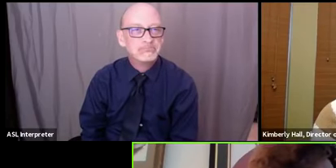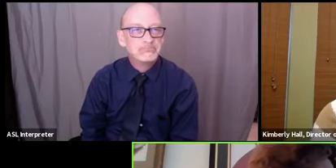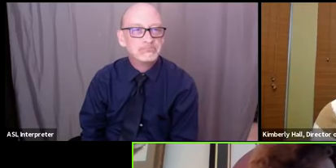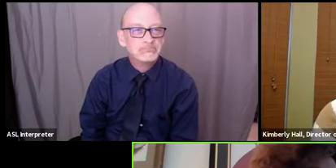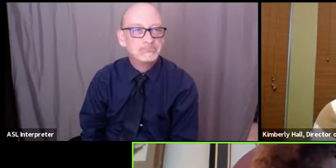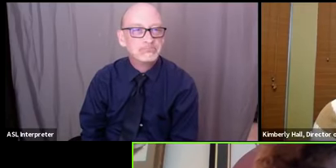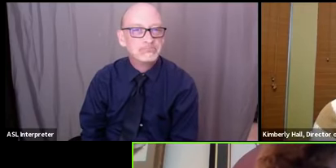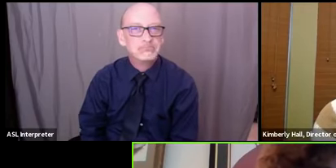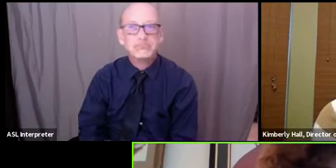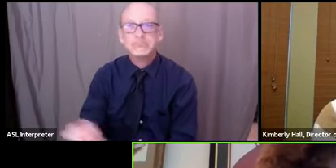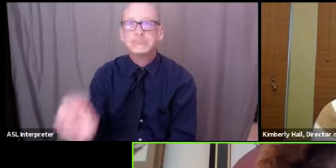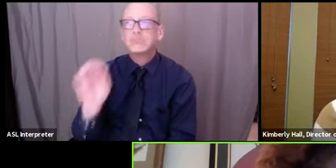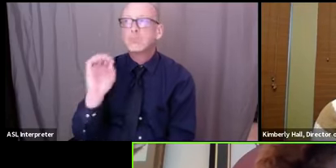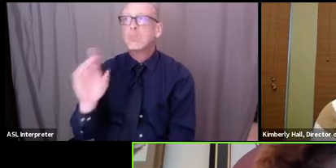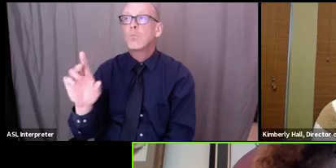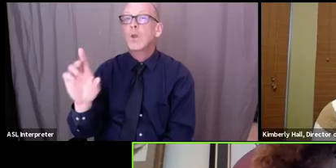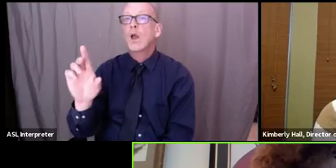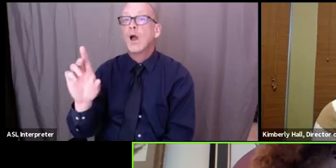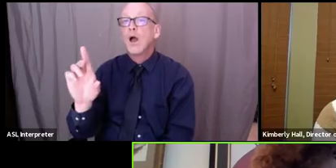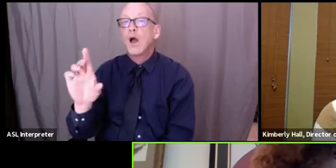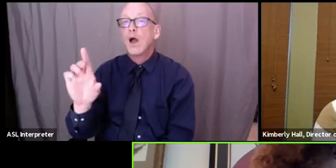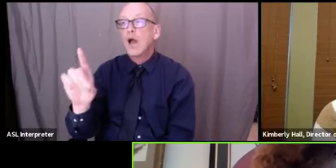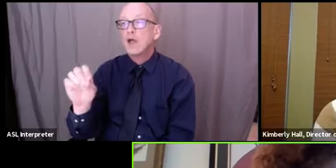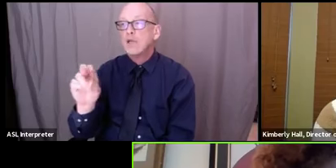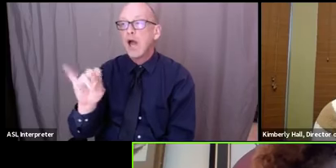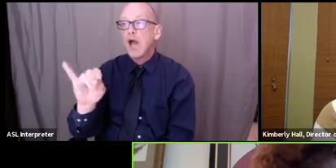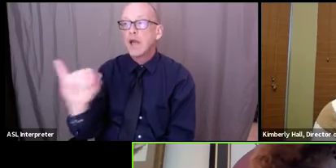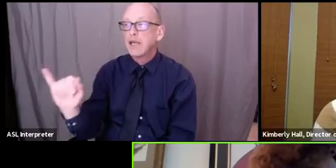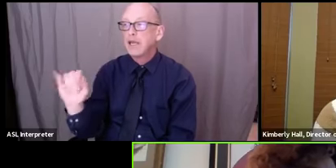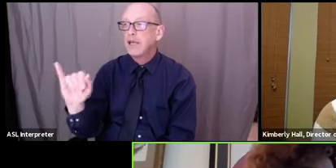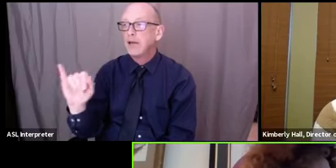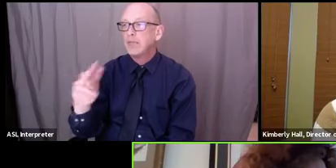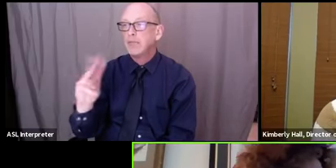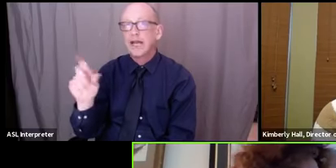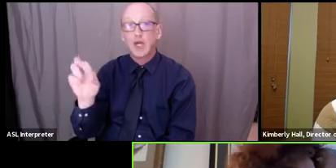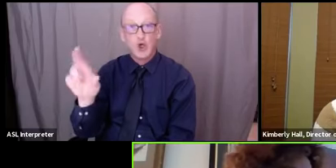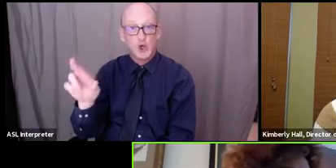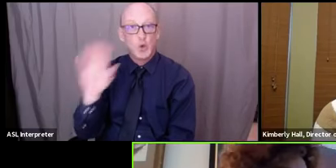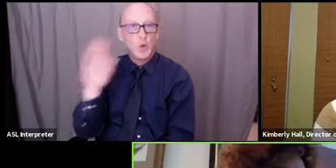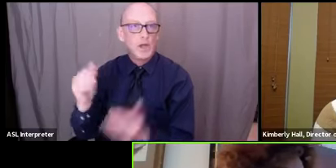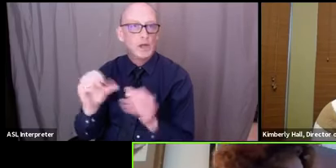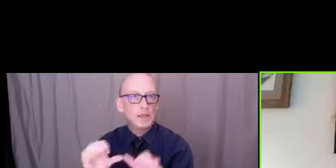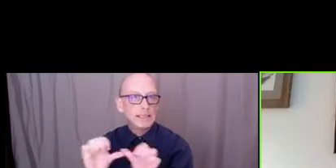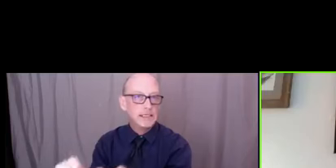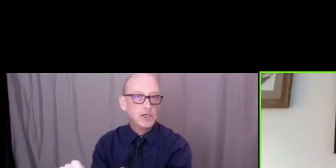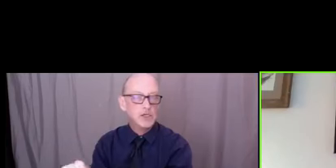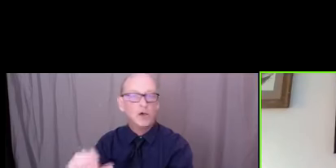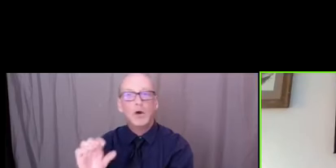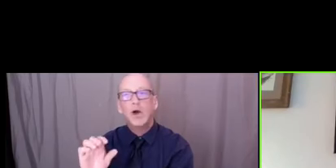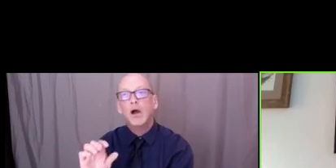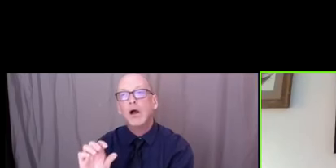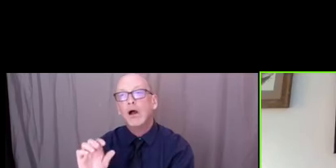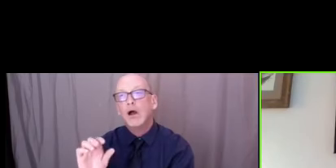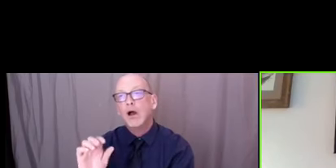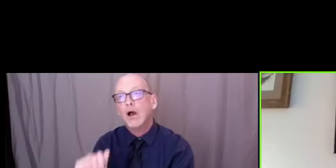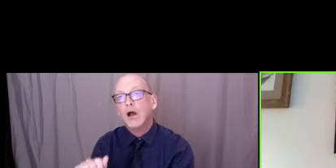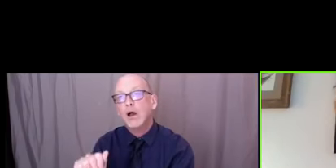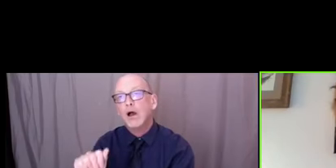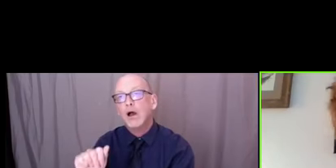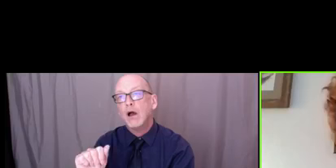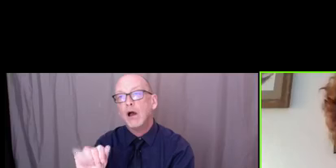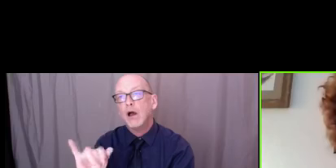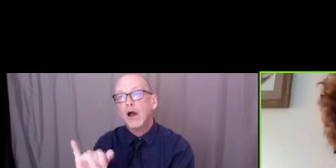all right we are going to move right ahead now um aisha shalanda kathy